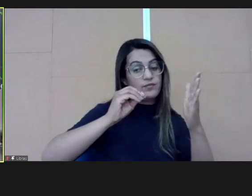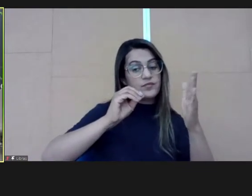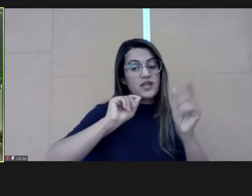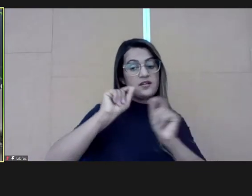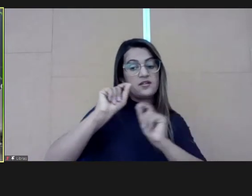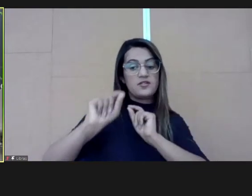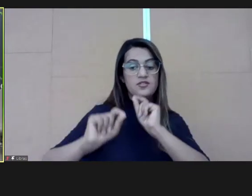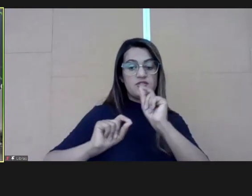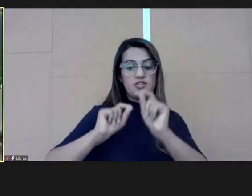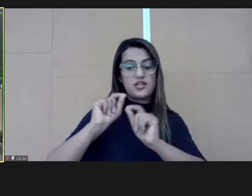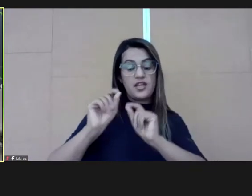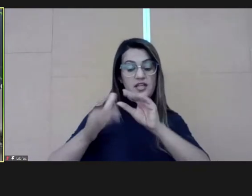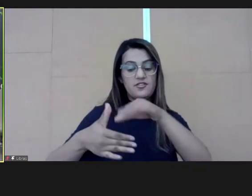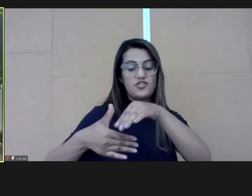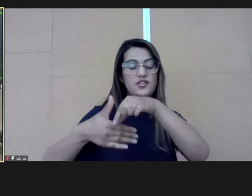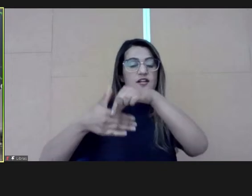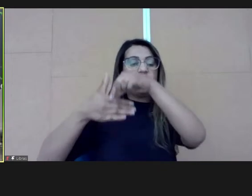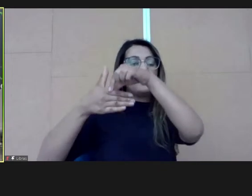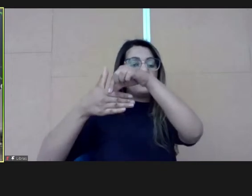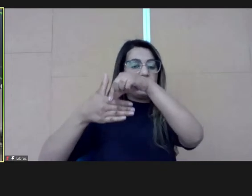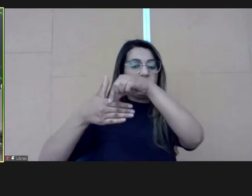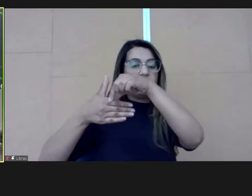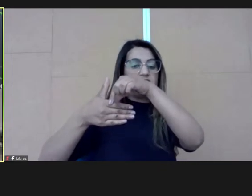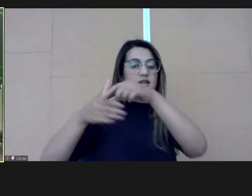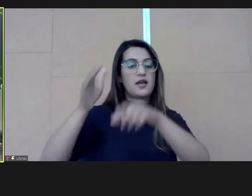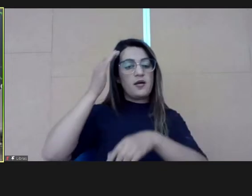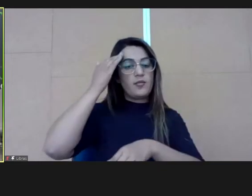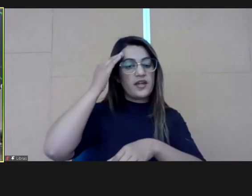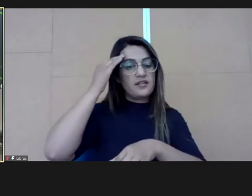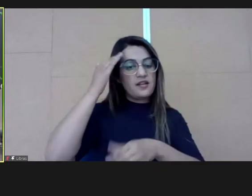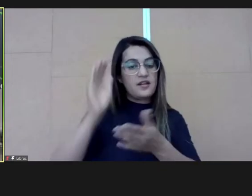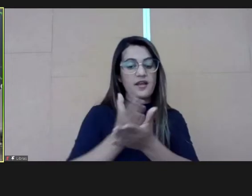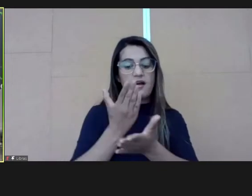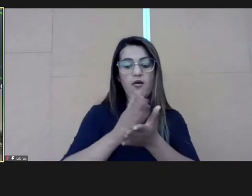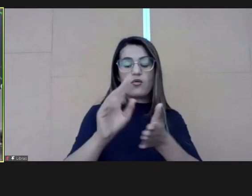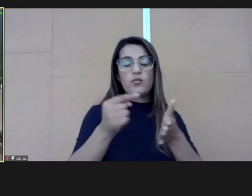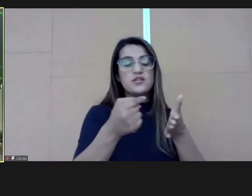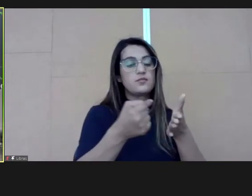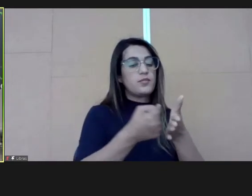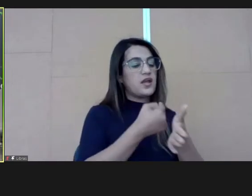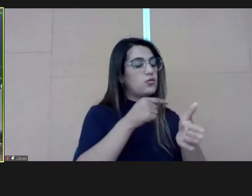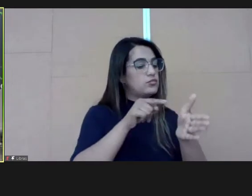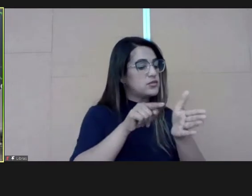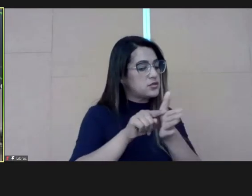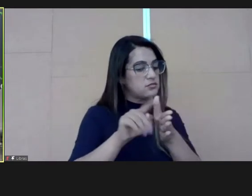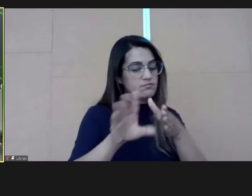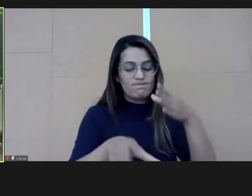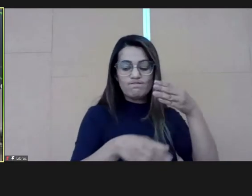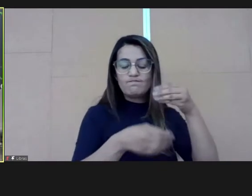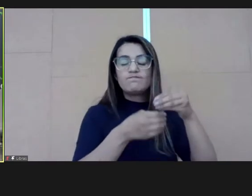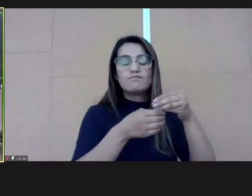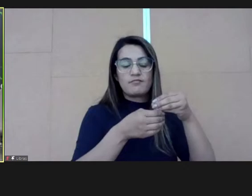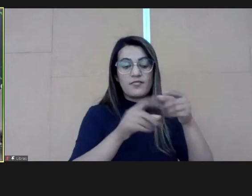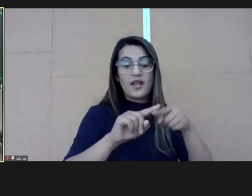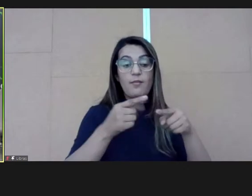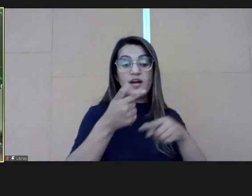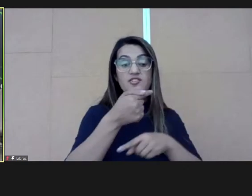sample of leaders to understand some questions that were not addressed.